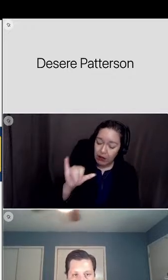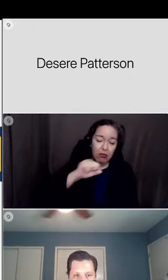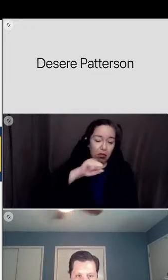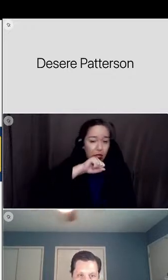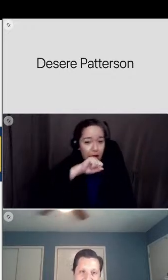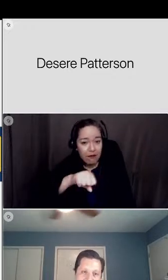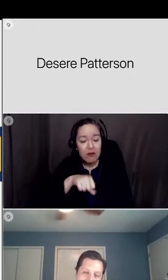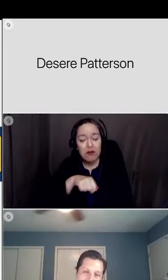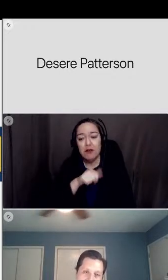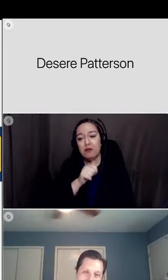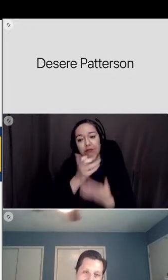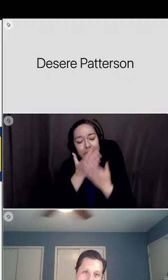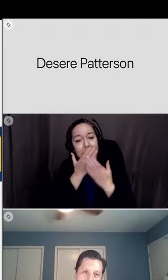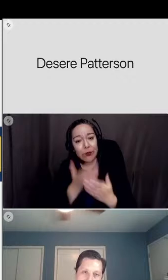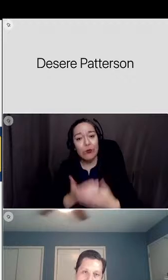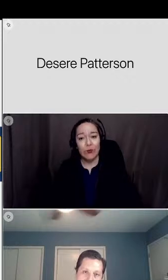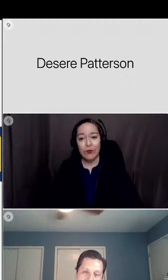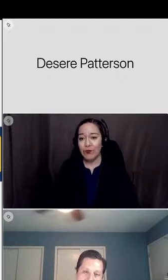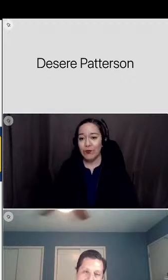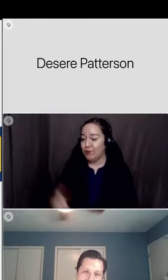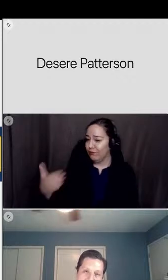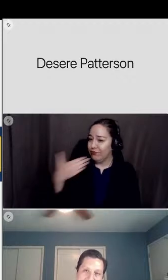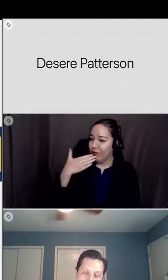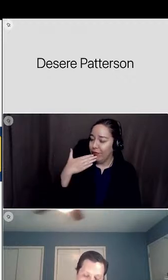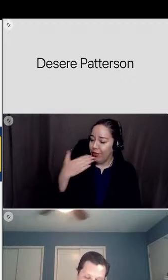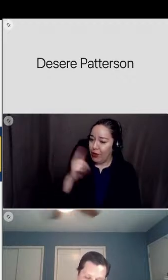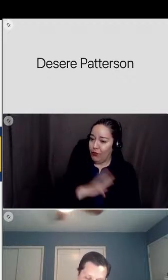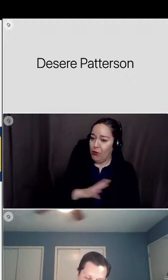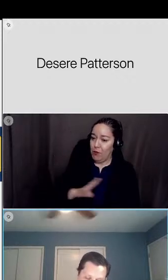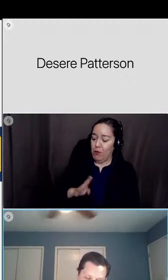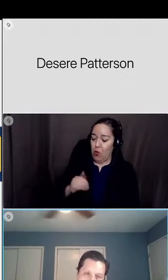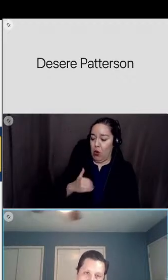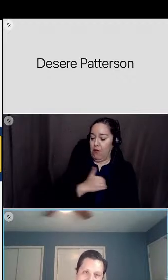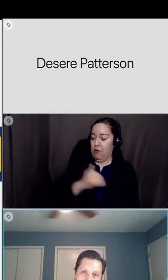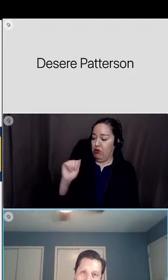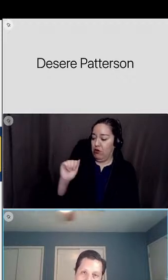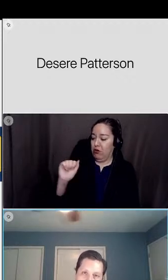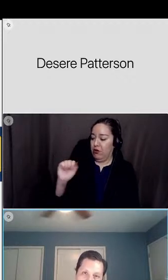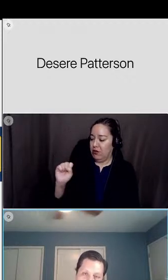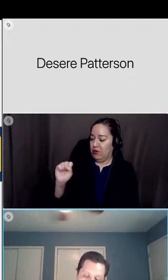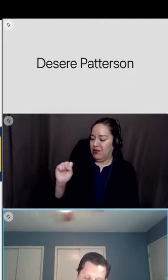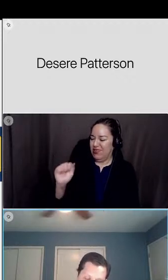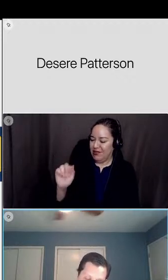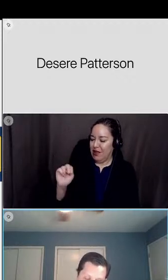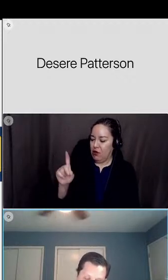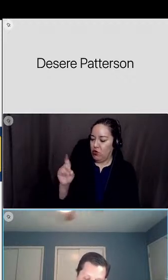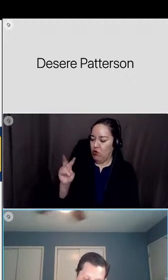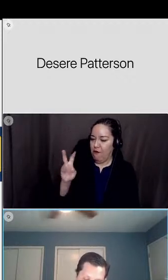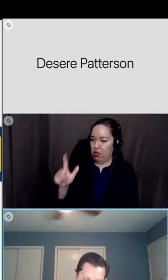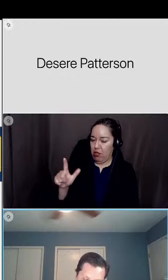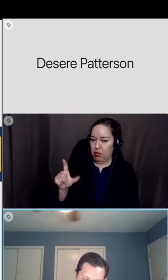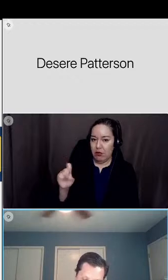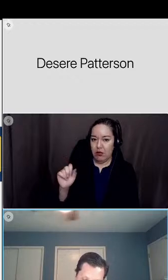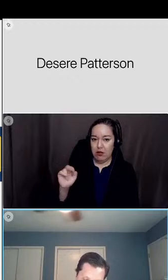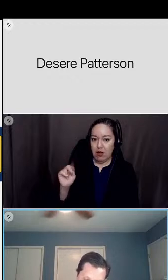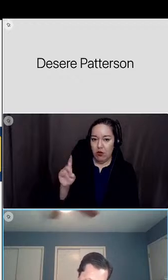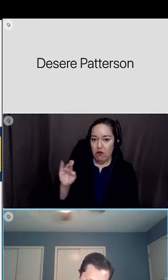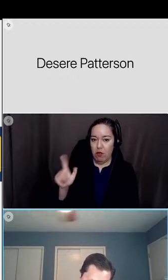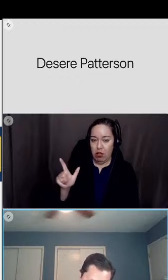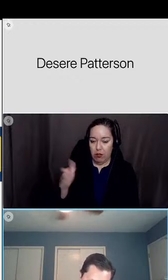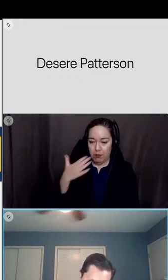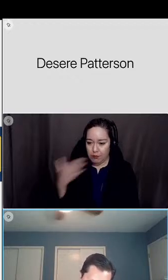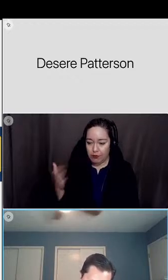thank you for that board member sentinel any other comments or questions from board members